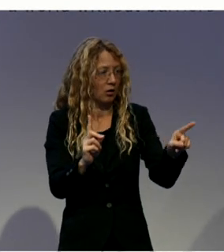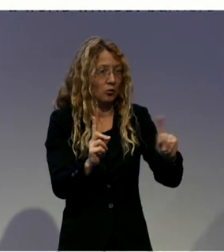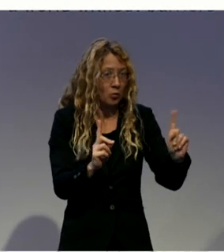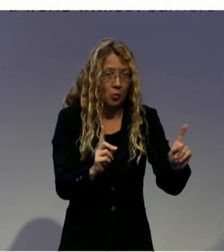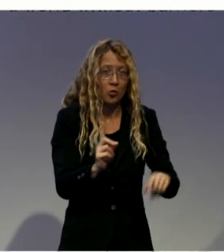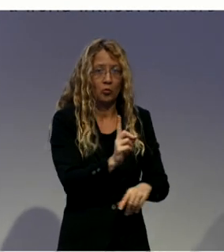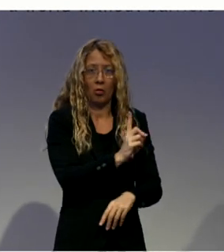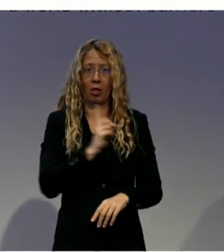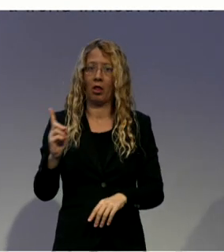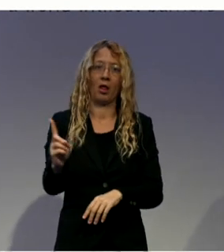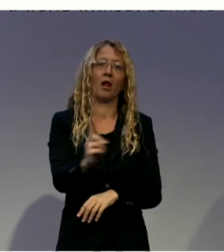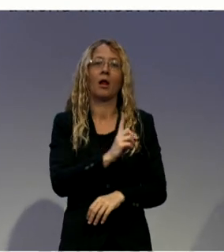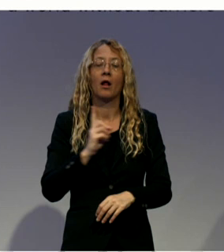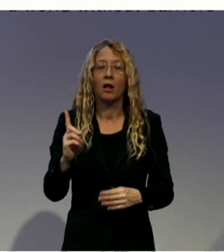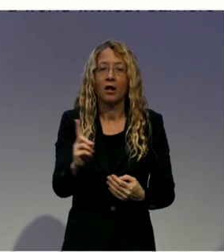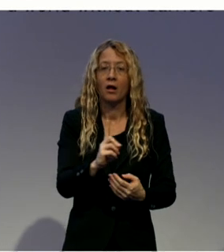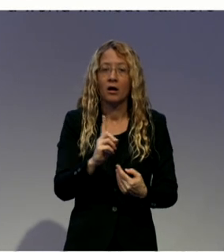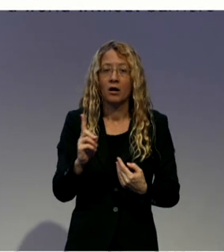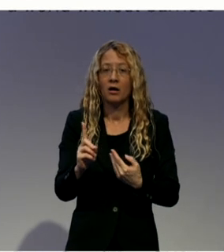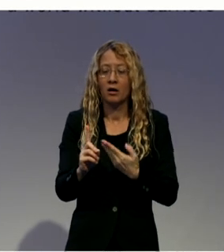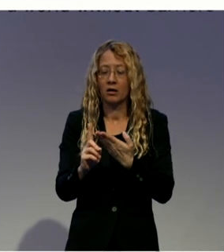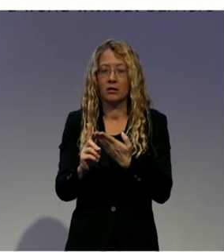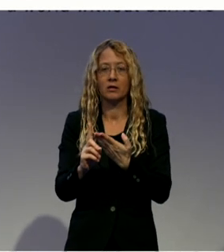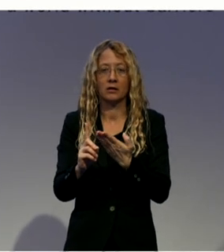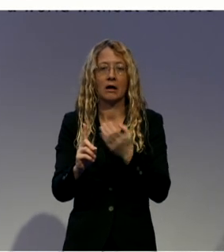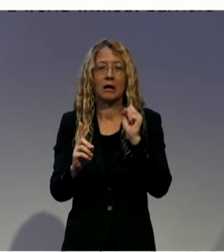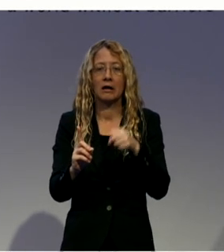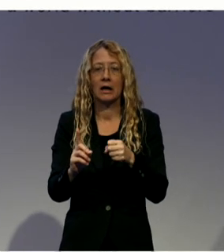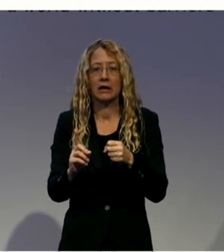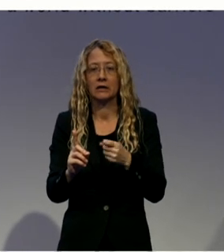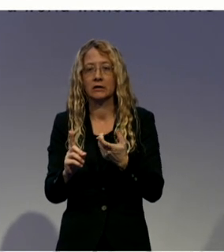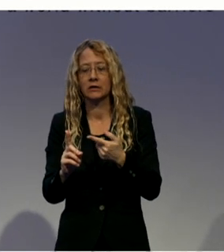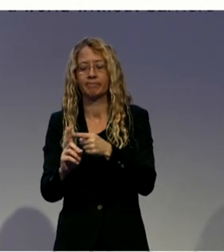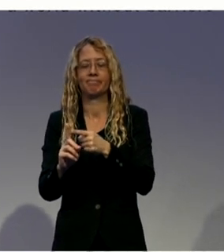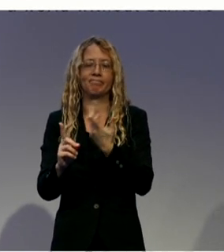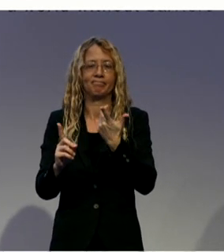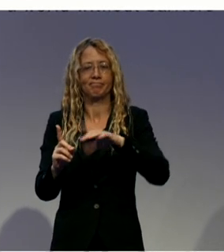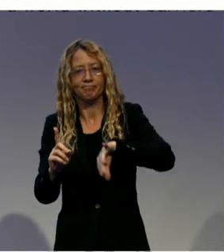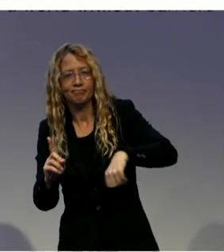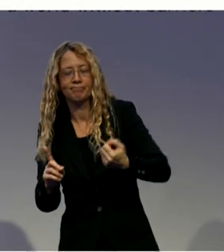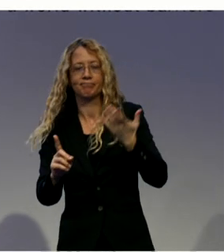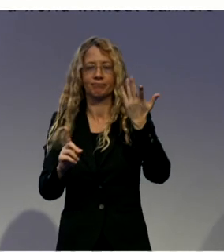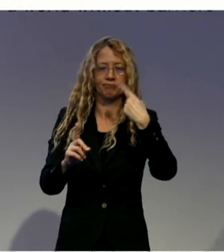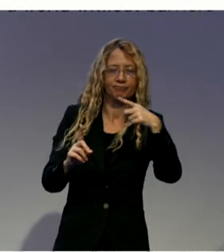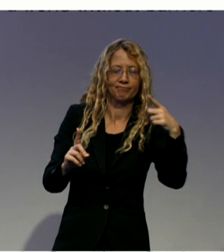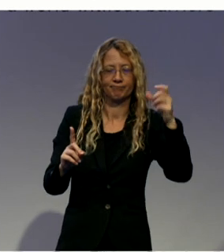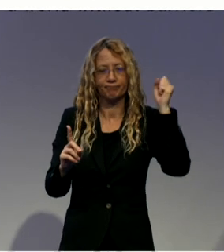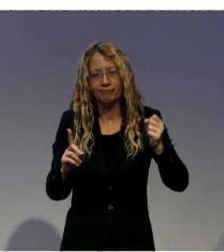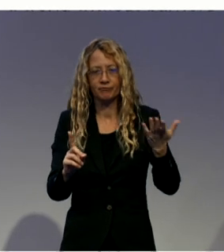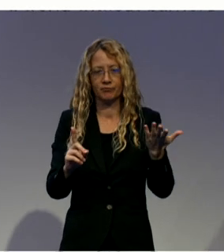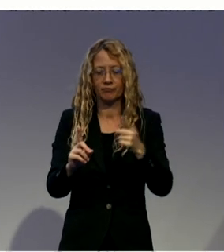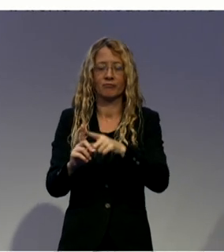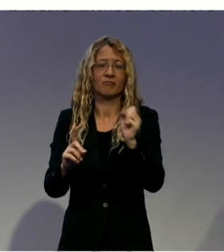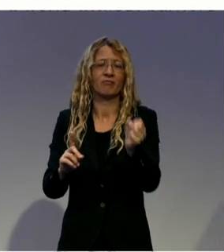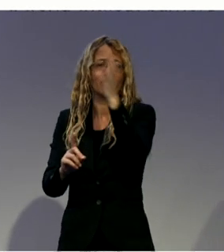When is going inside and outside of jail. Facing this or having also psychosocial disability.